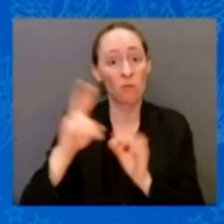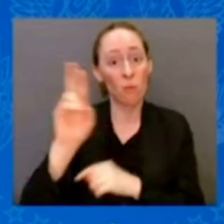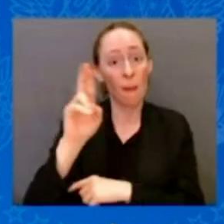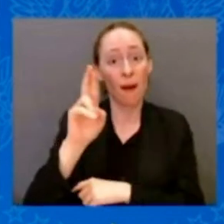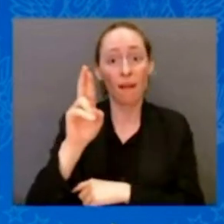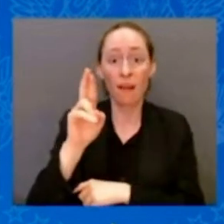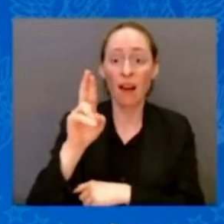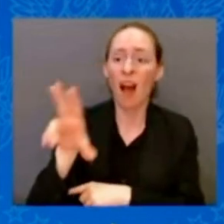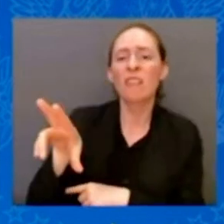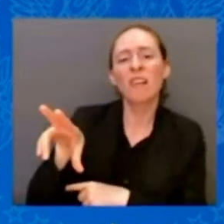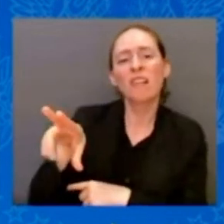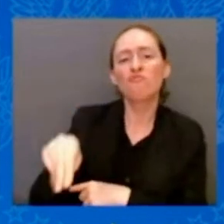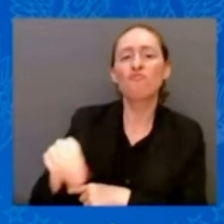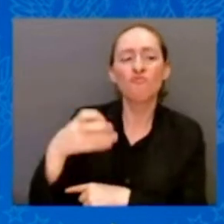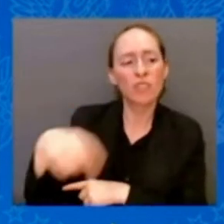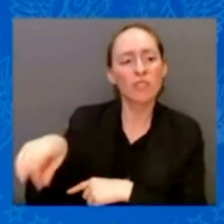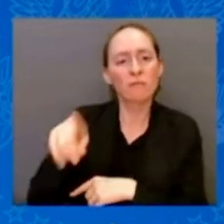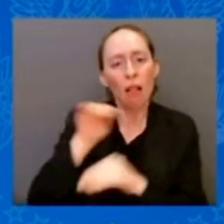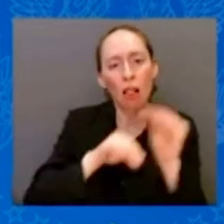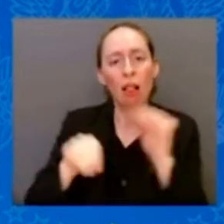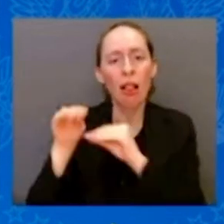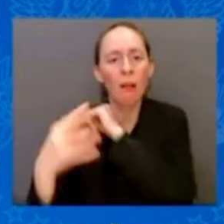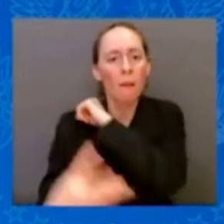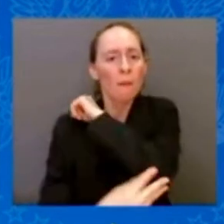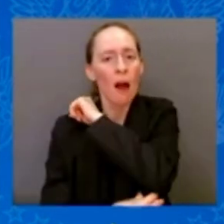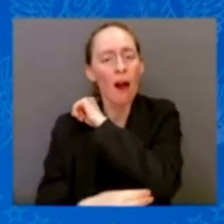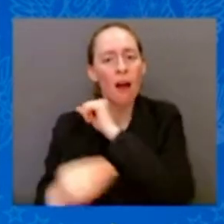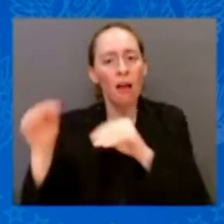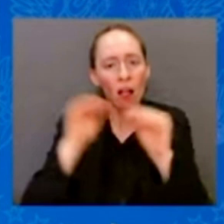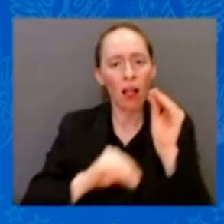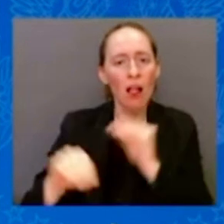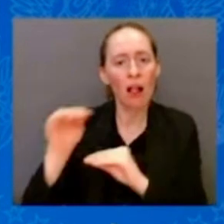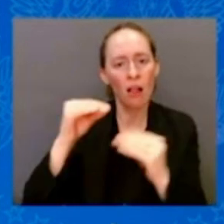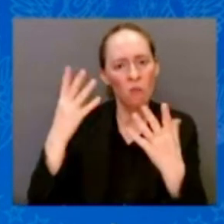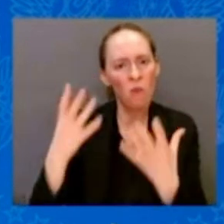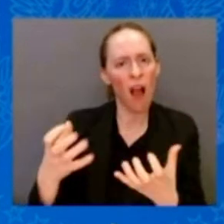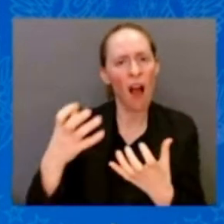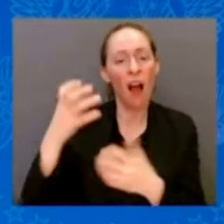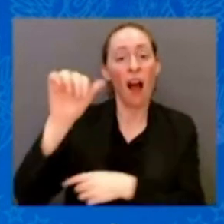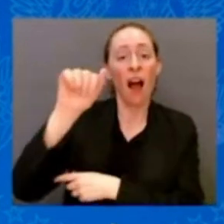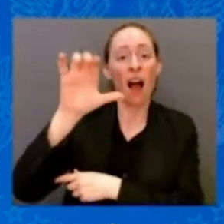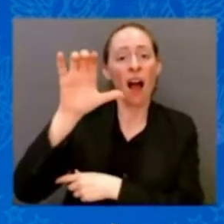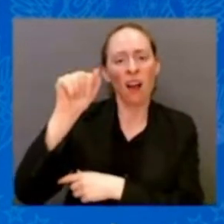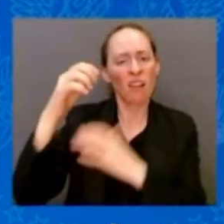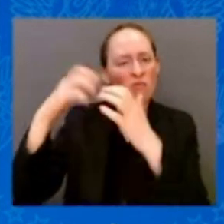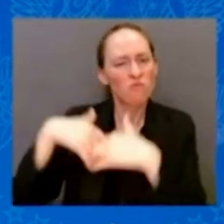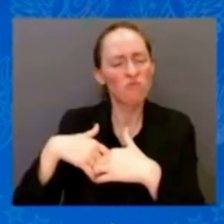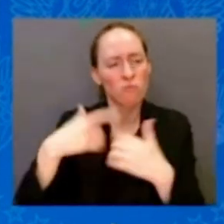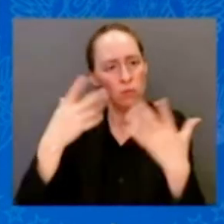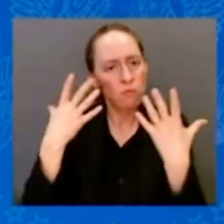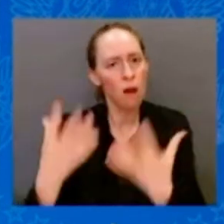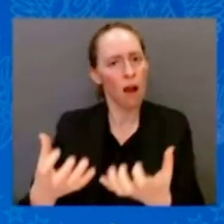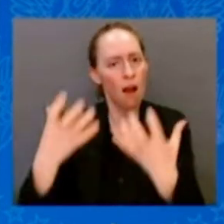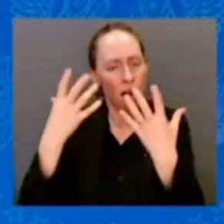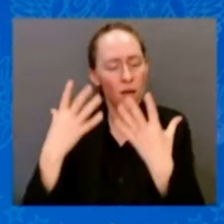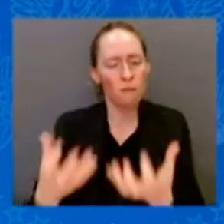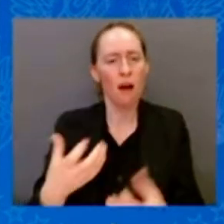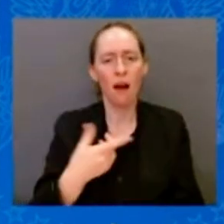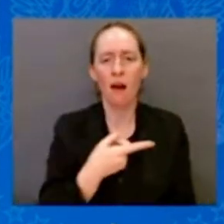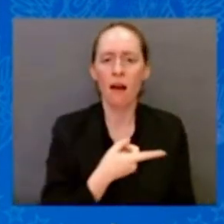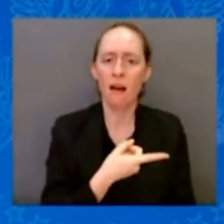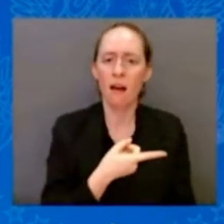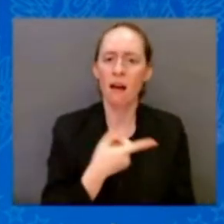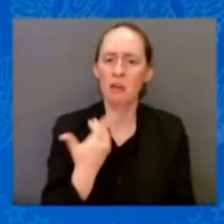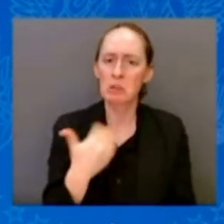If Republicans repeal the Inflation Reduction Act, we'll lose that $800 as well. And all the people who get their health care through the Affordable Care